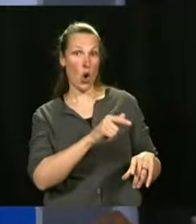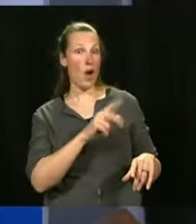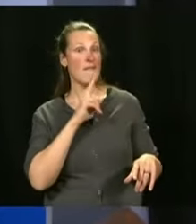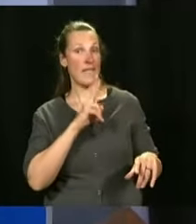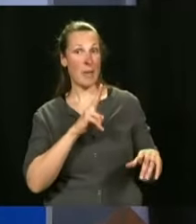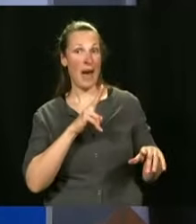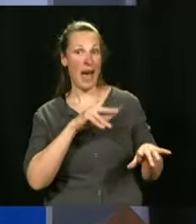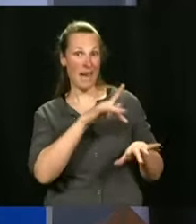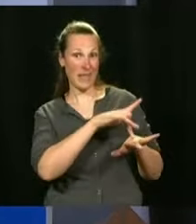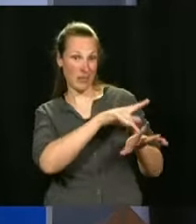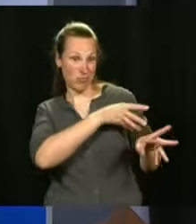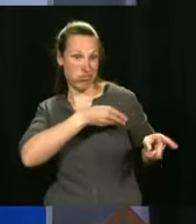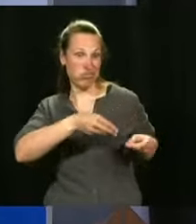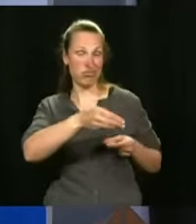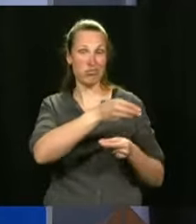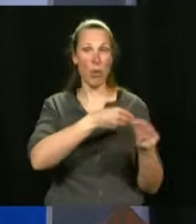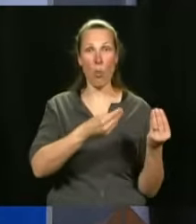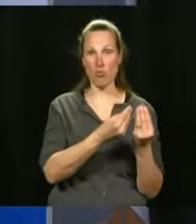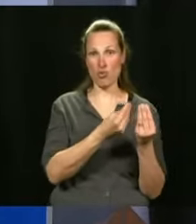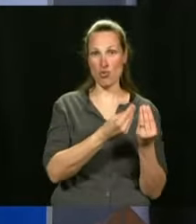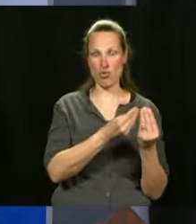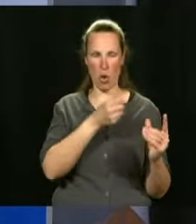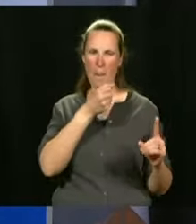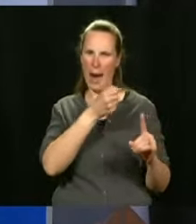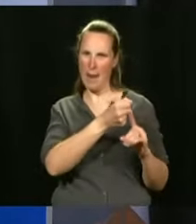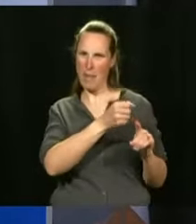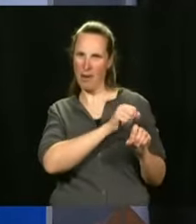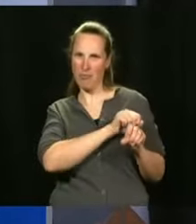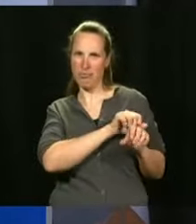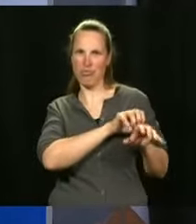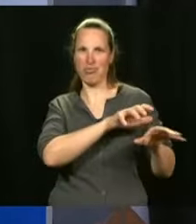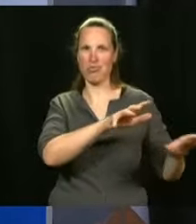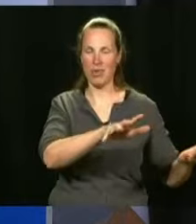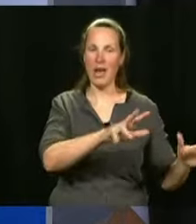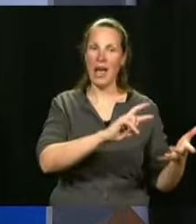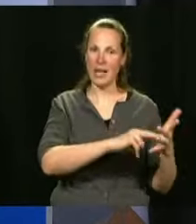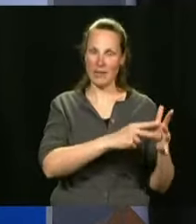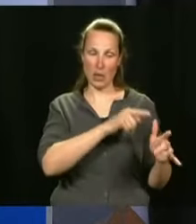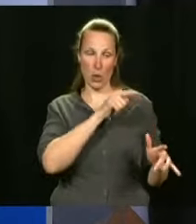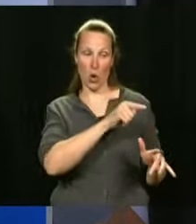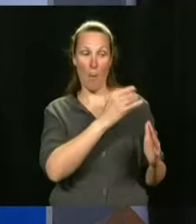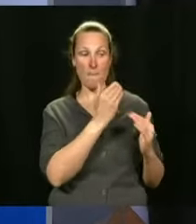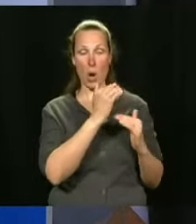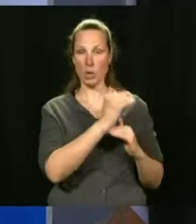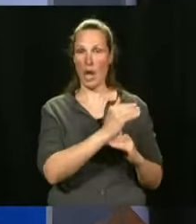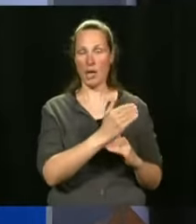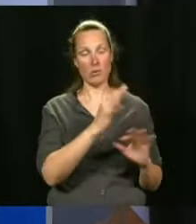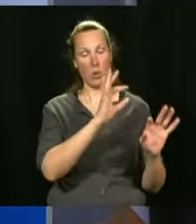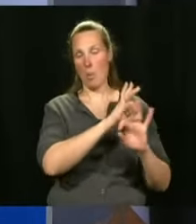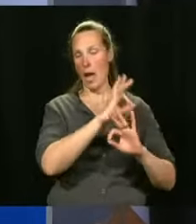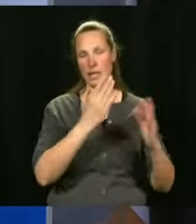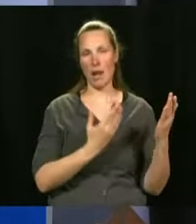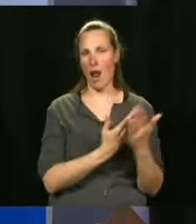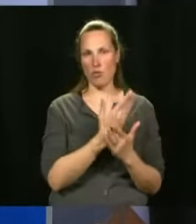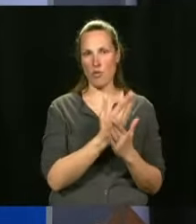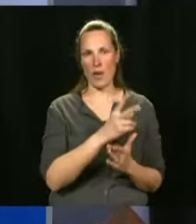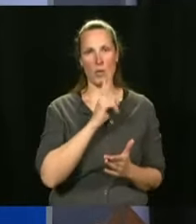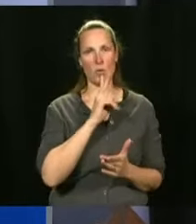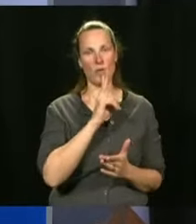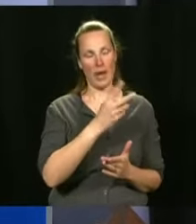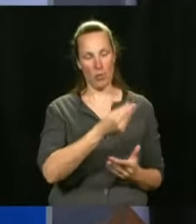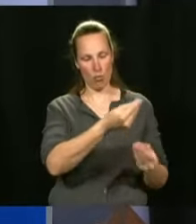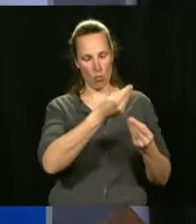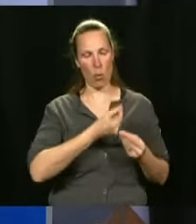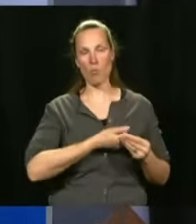decrease the impact of the virus, even on other populations. So I think it's wonderful news. And it'll allow